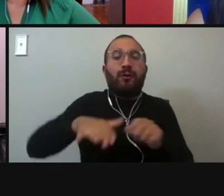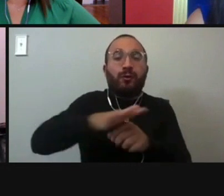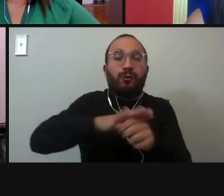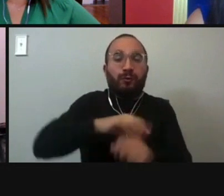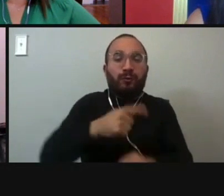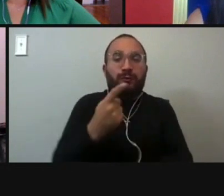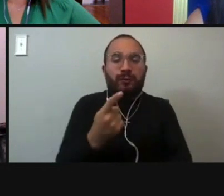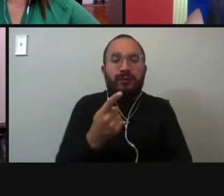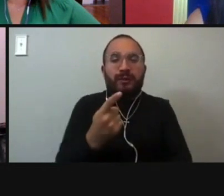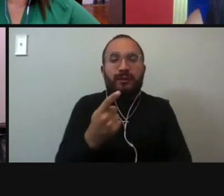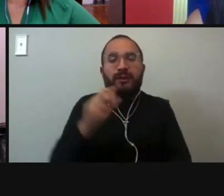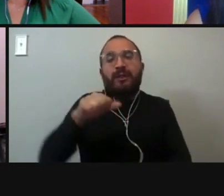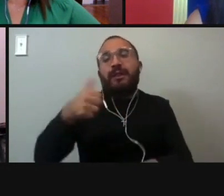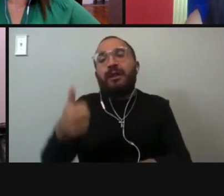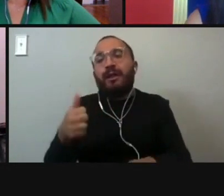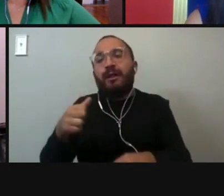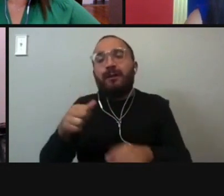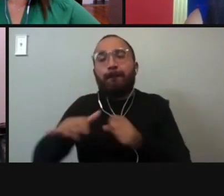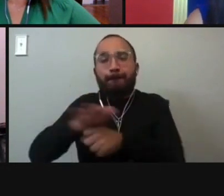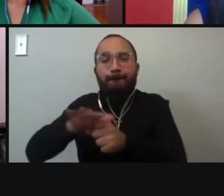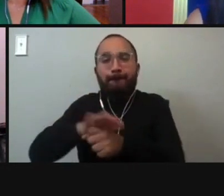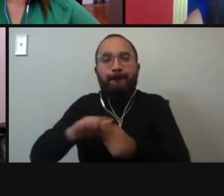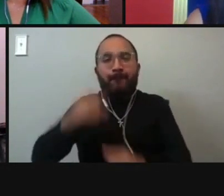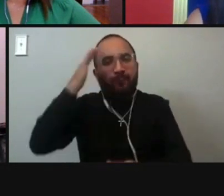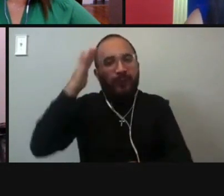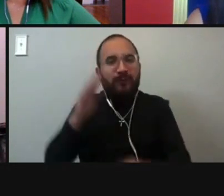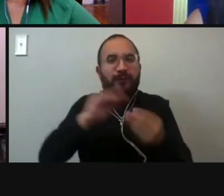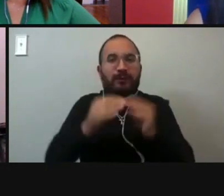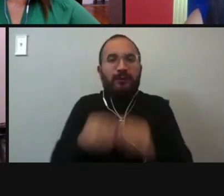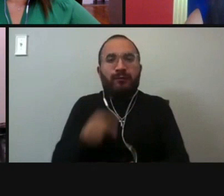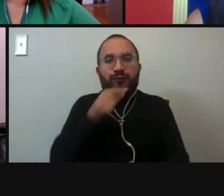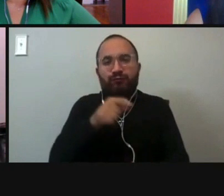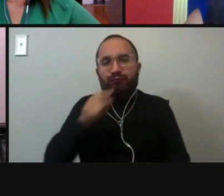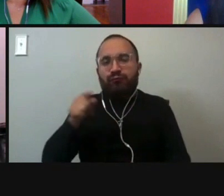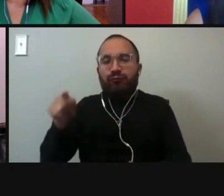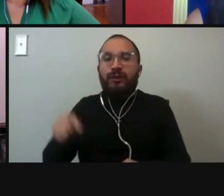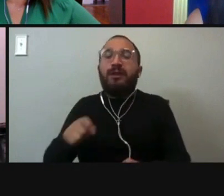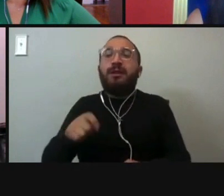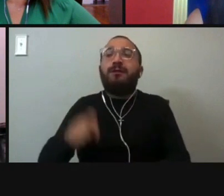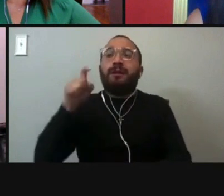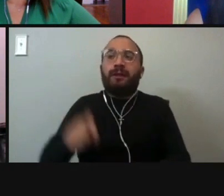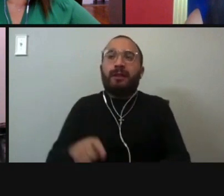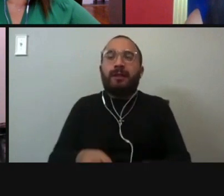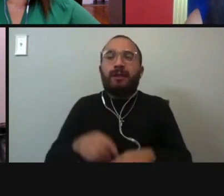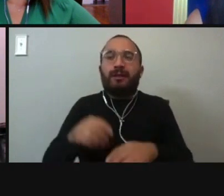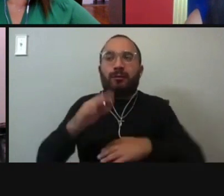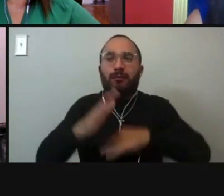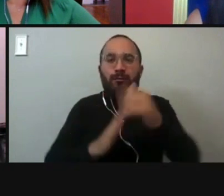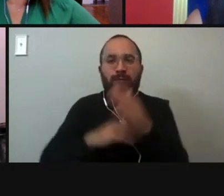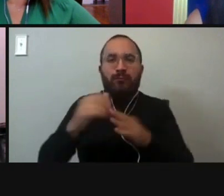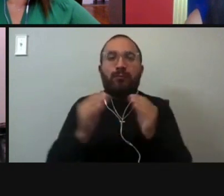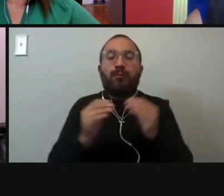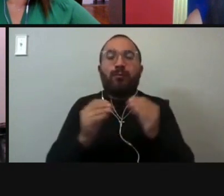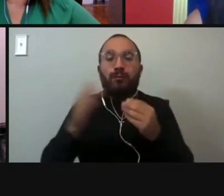precincts, but we need to do a better job of getting, making it easier for people to get access to these CARES